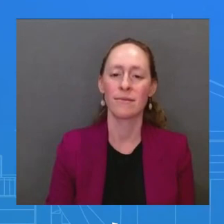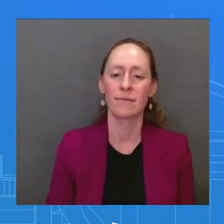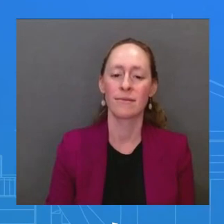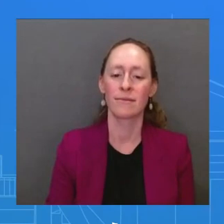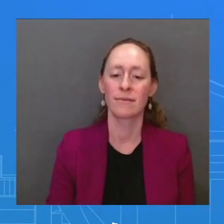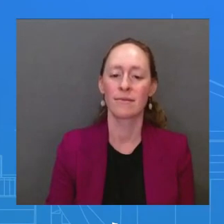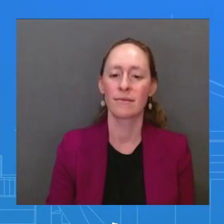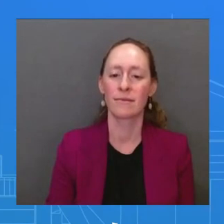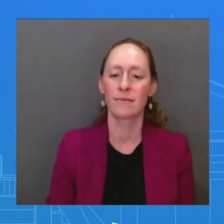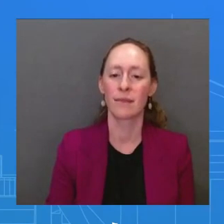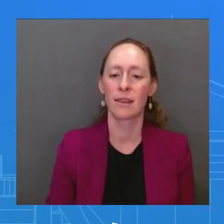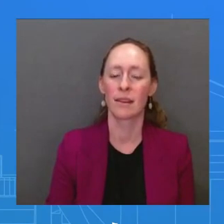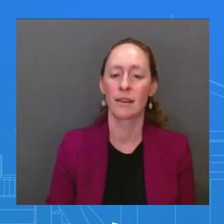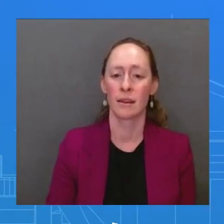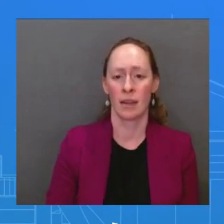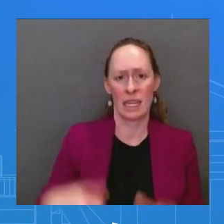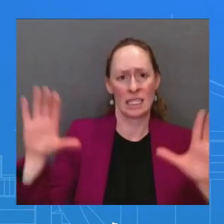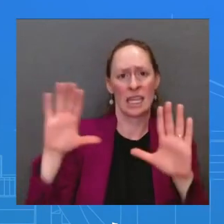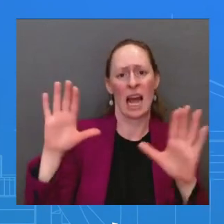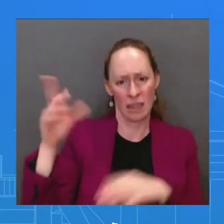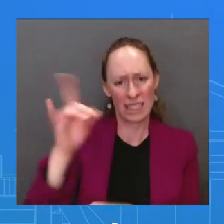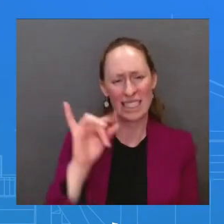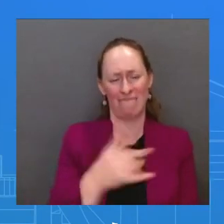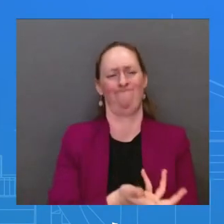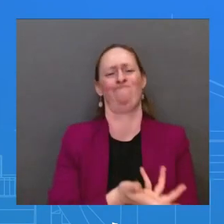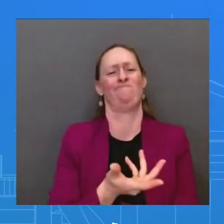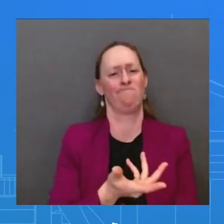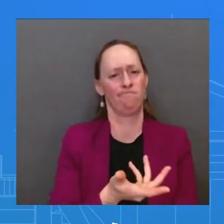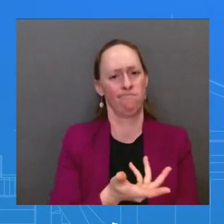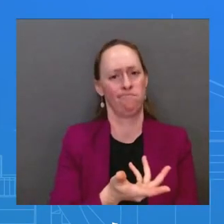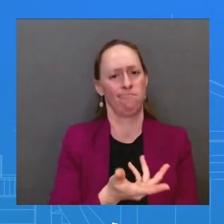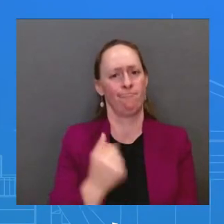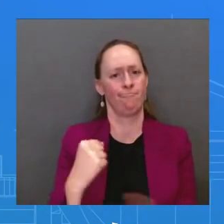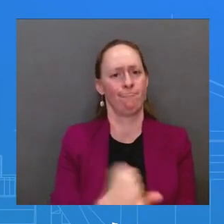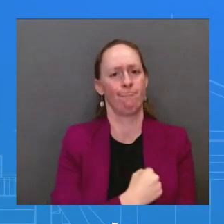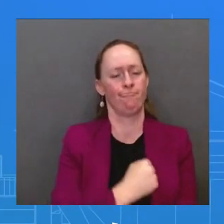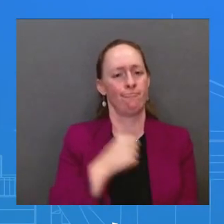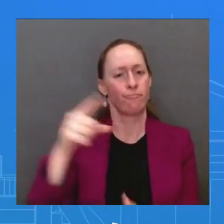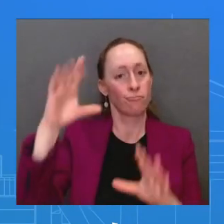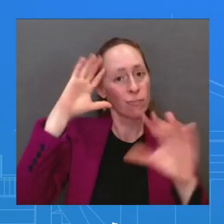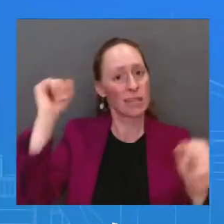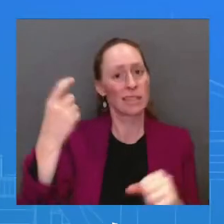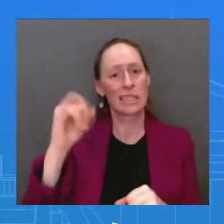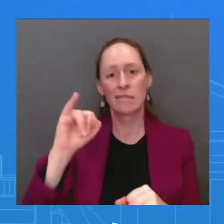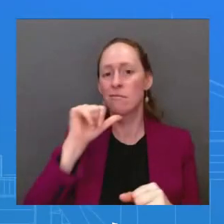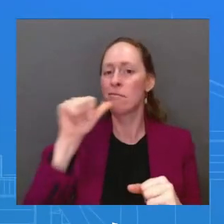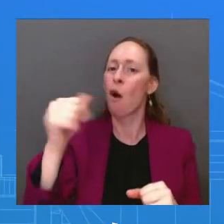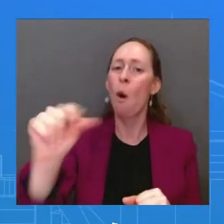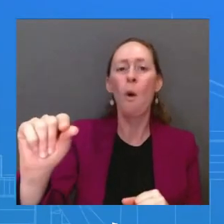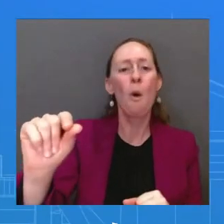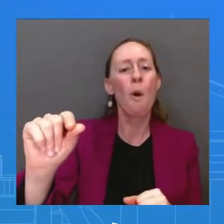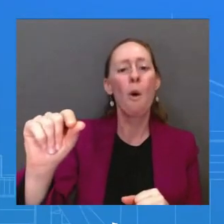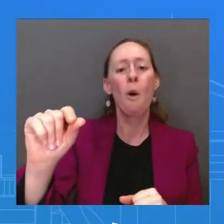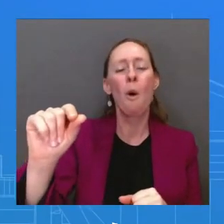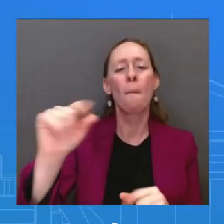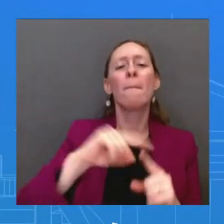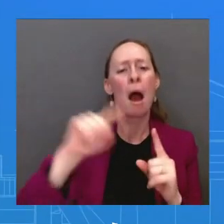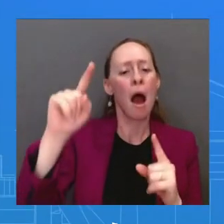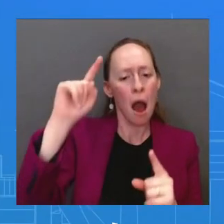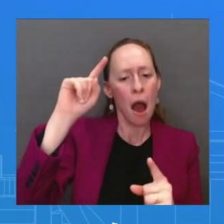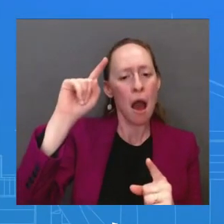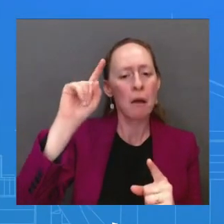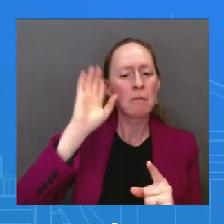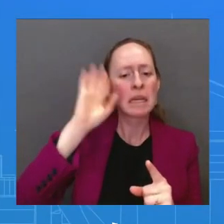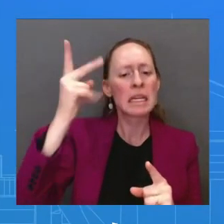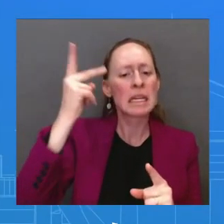then he said, I'm going to get to see him. What did he mean by that? Has something been scheduled here? MR. Nothing's been scheduled. But the President has said